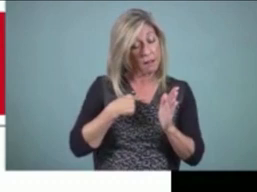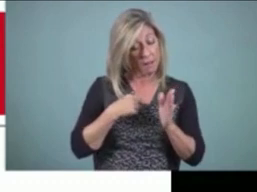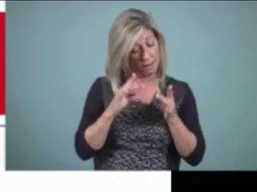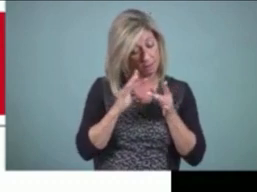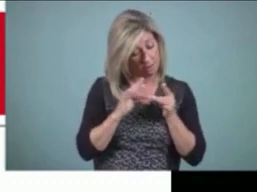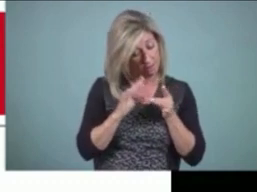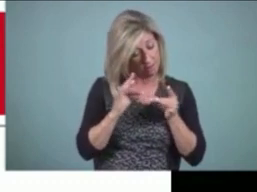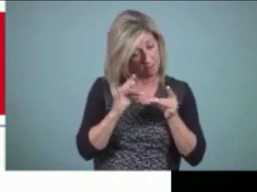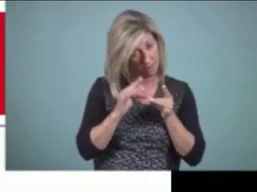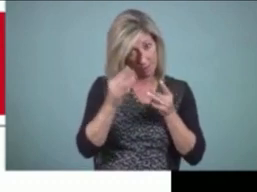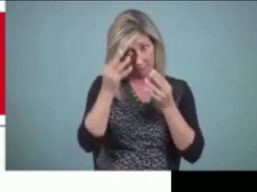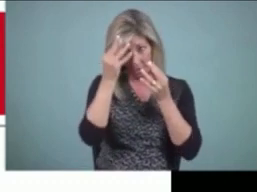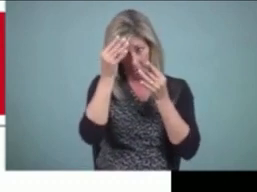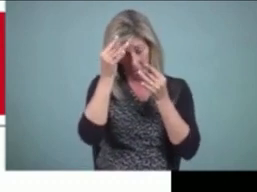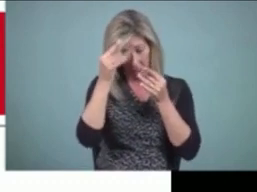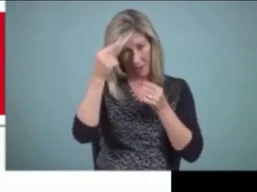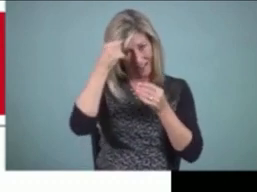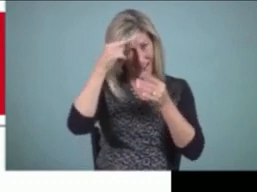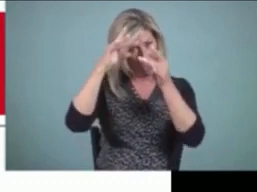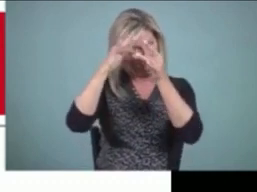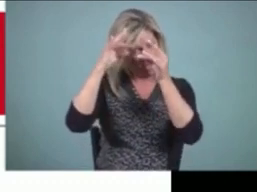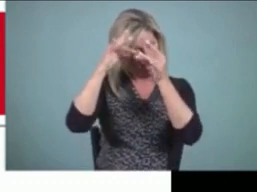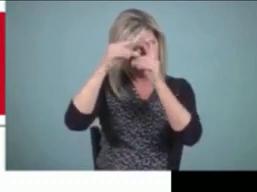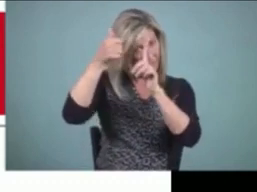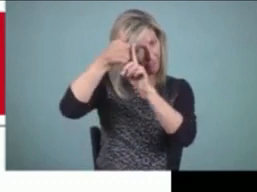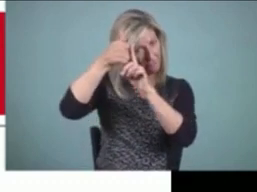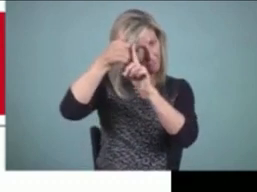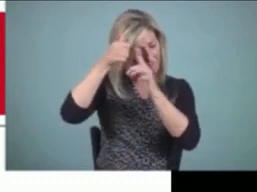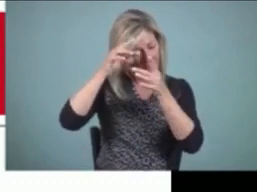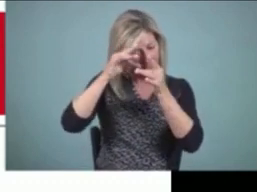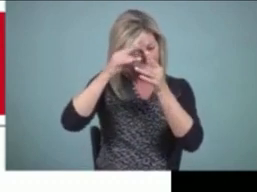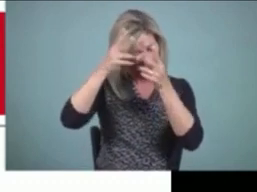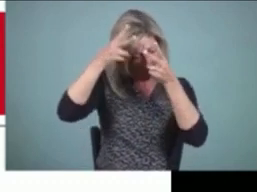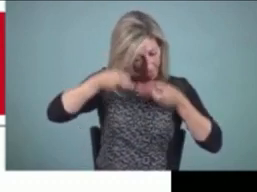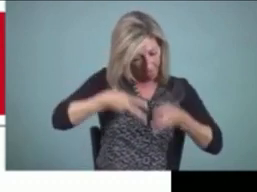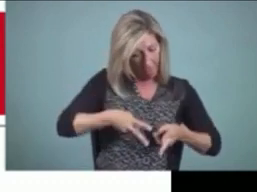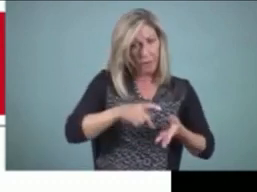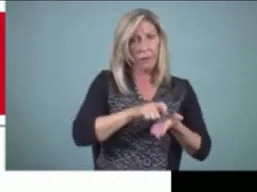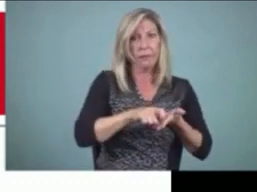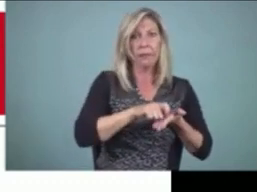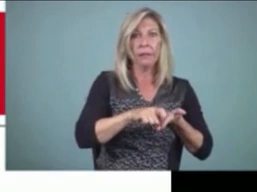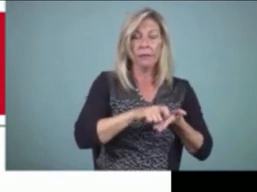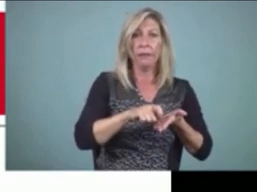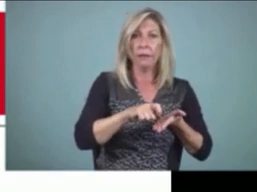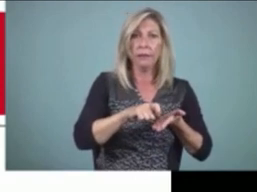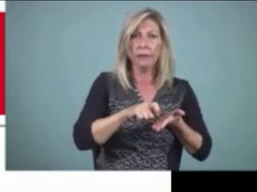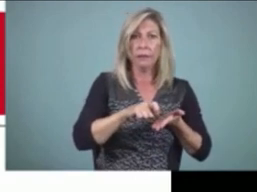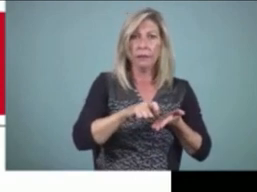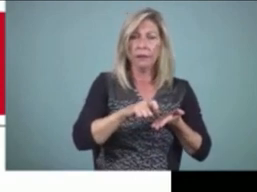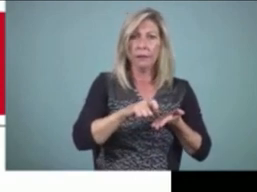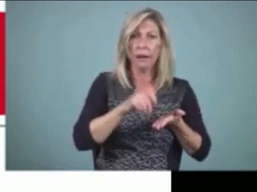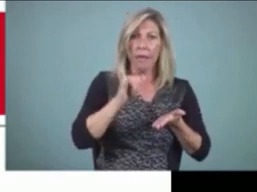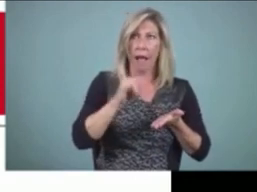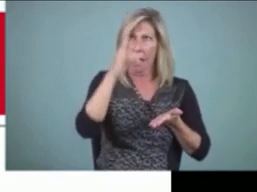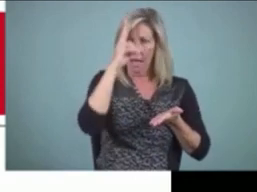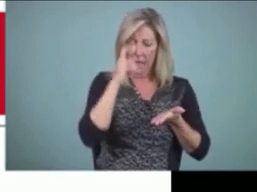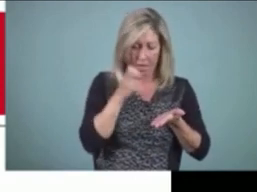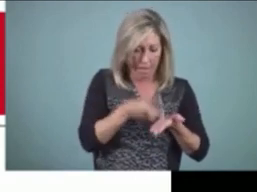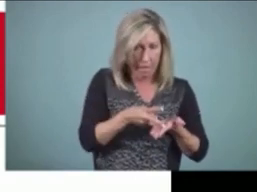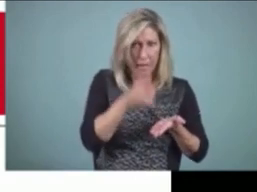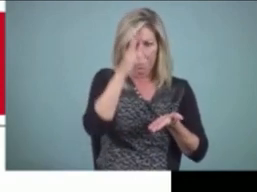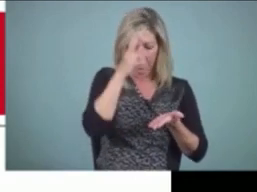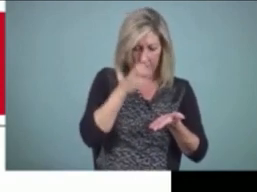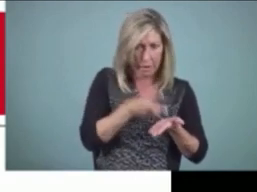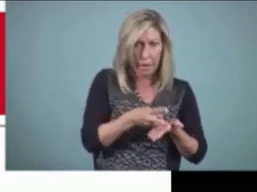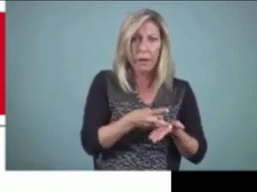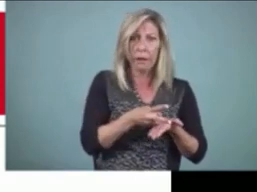and think about what writing really is, that you are composing in your head, you're talking to yourself. And as you